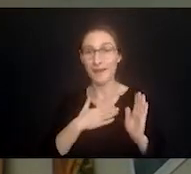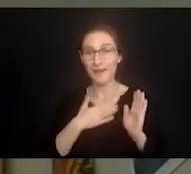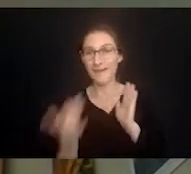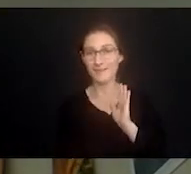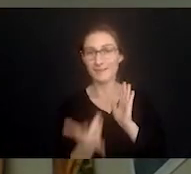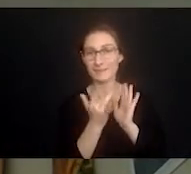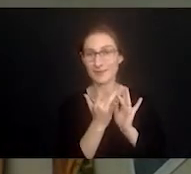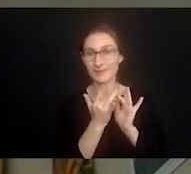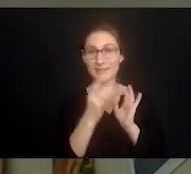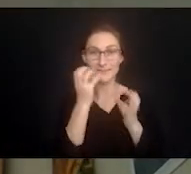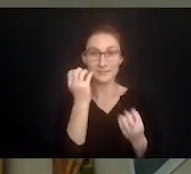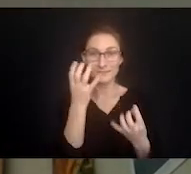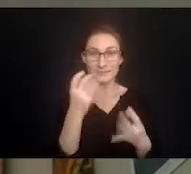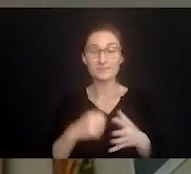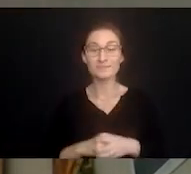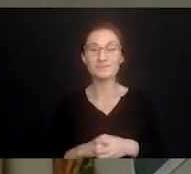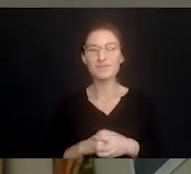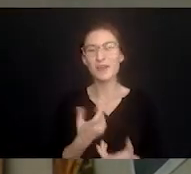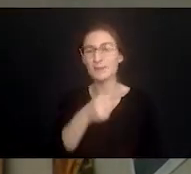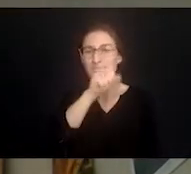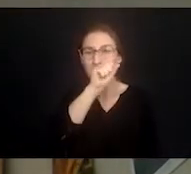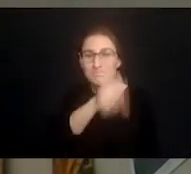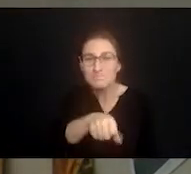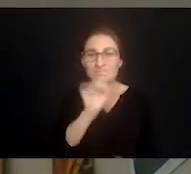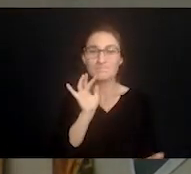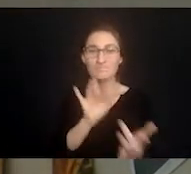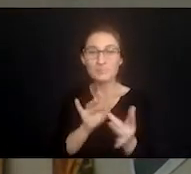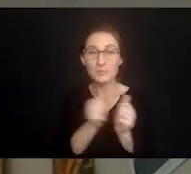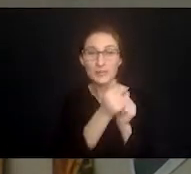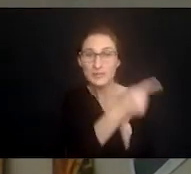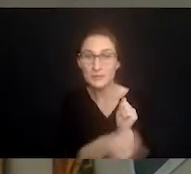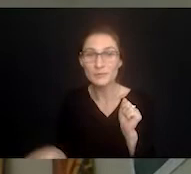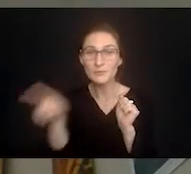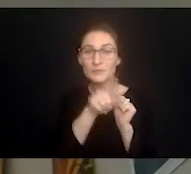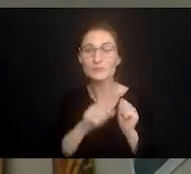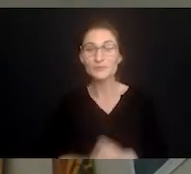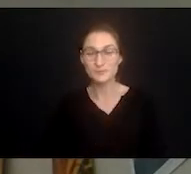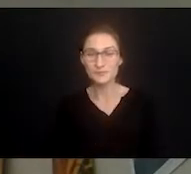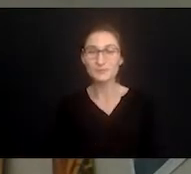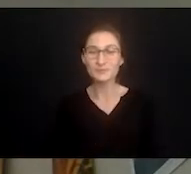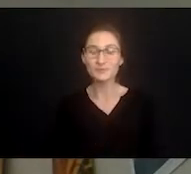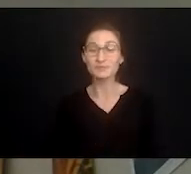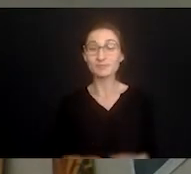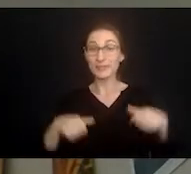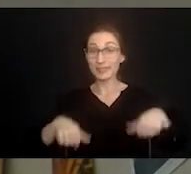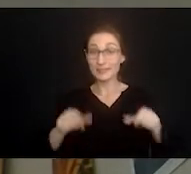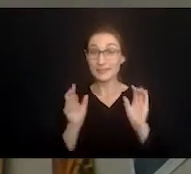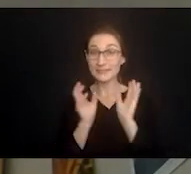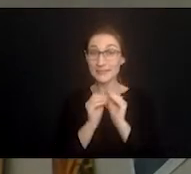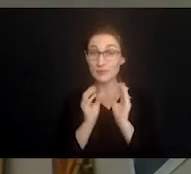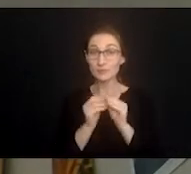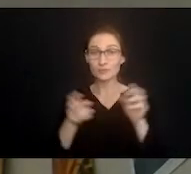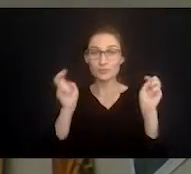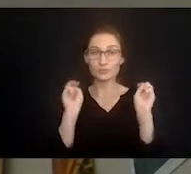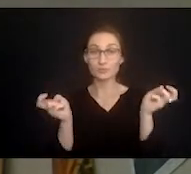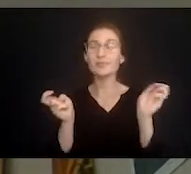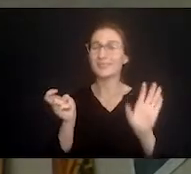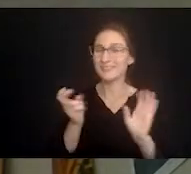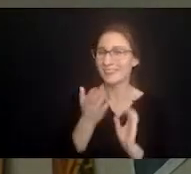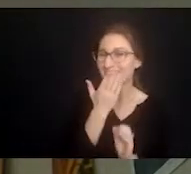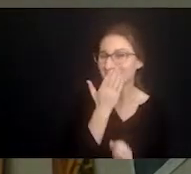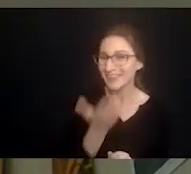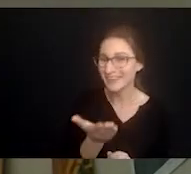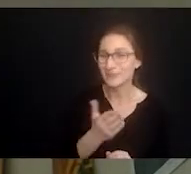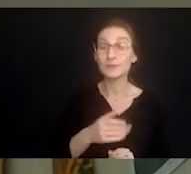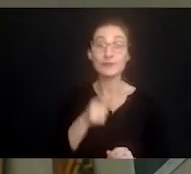Would love to connect with you since we have to do this session virtually today. But this session that you joined me